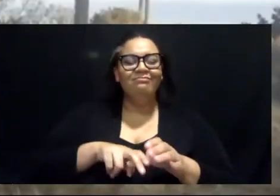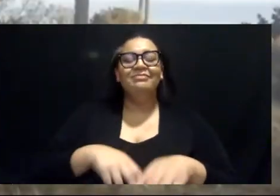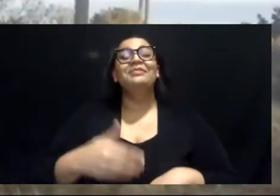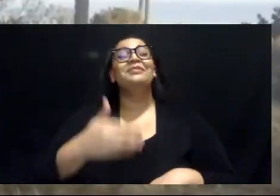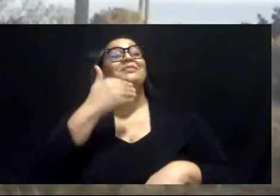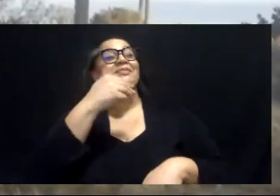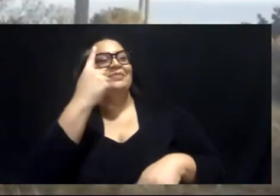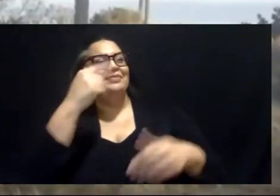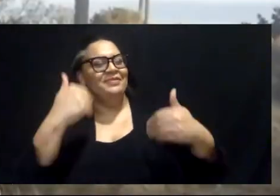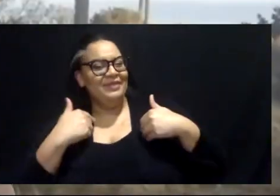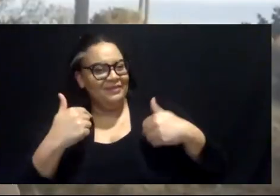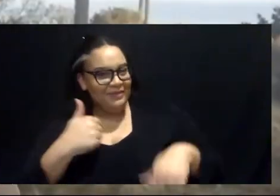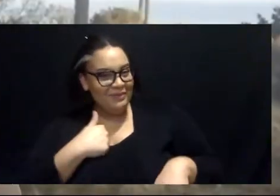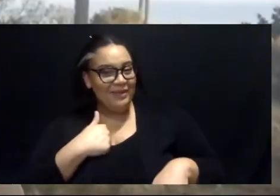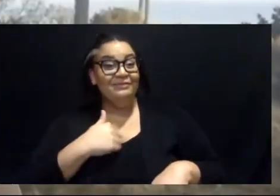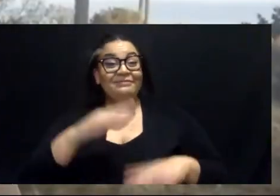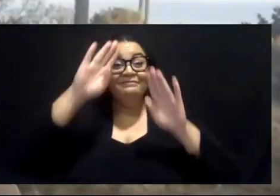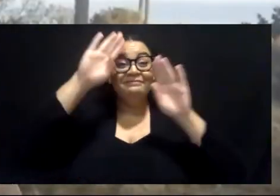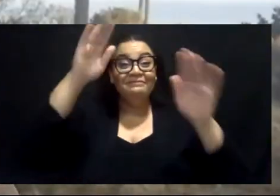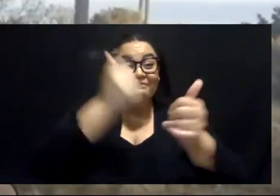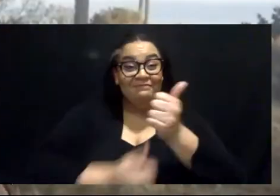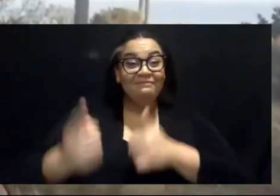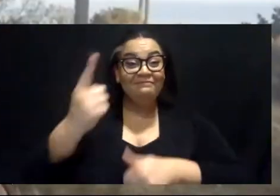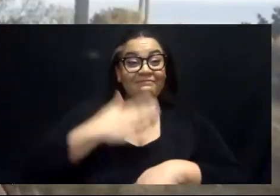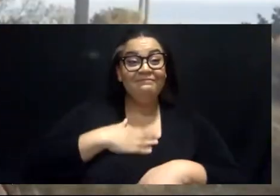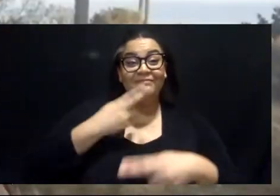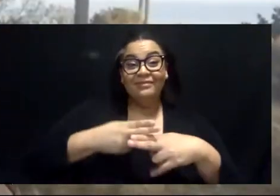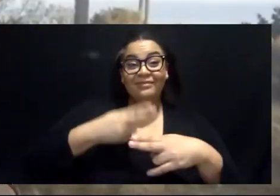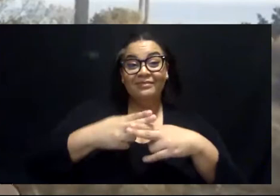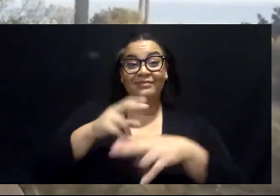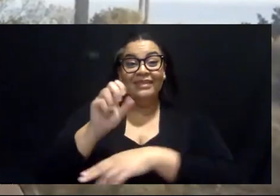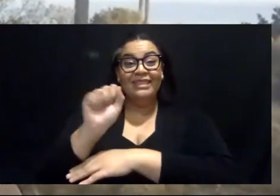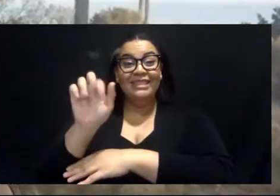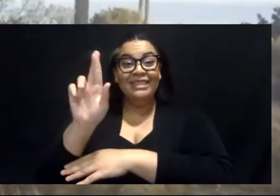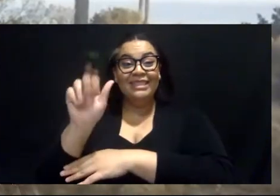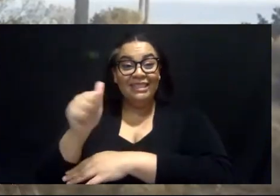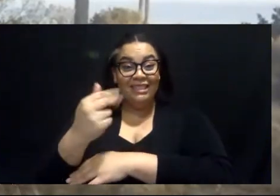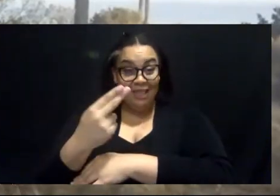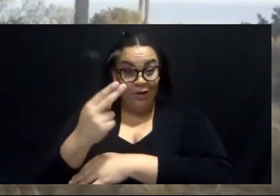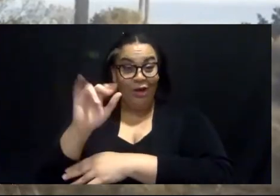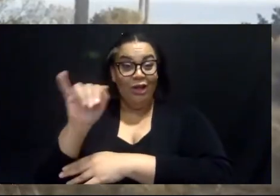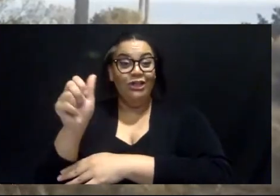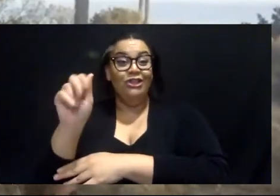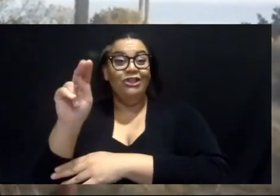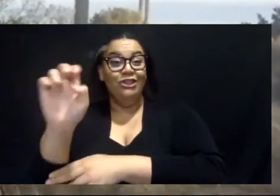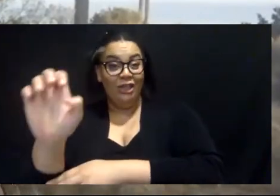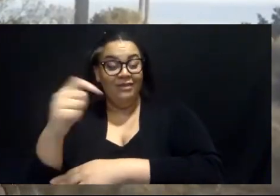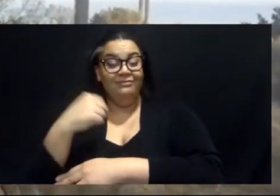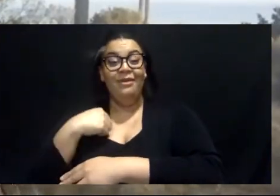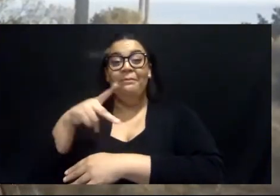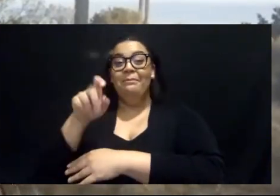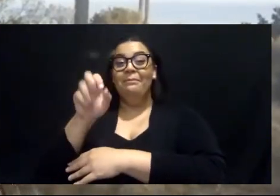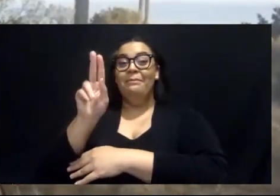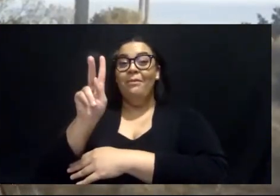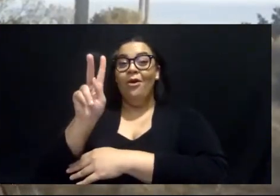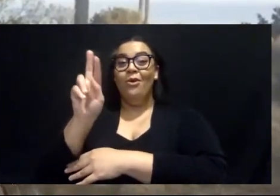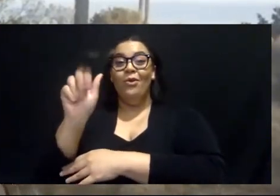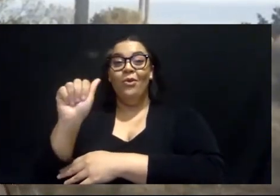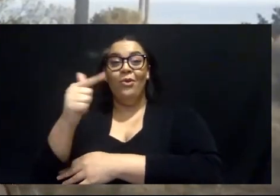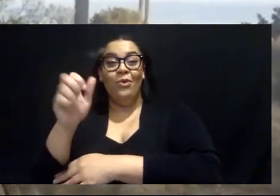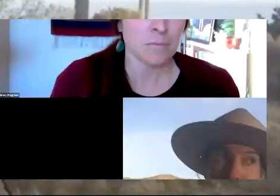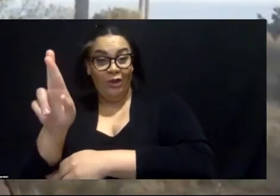Hi, everybody. My name is Sarah Jane, and I'm a park ranger at Joshua Tree